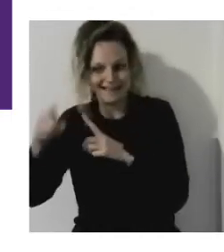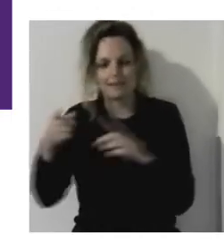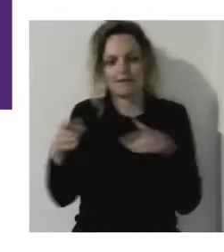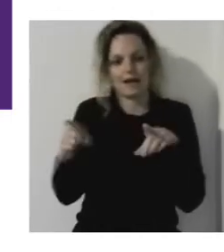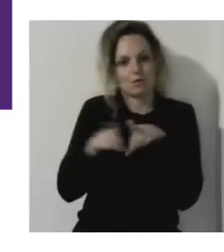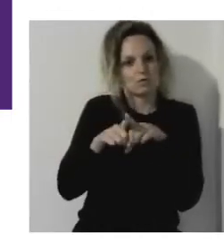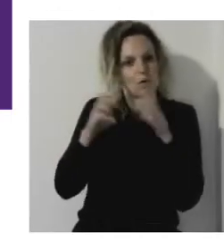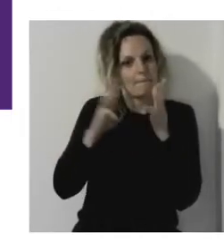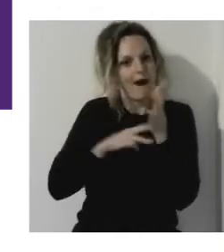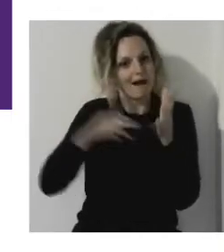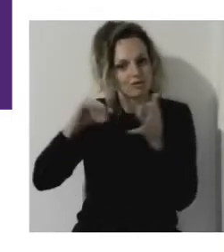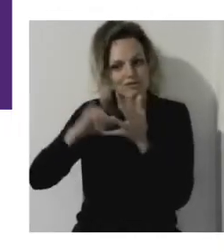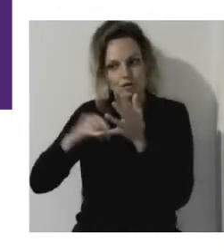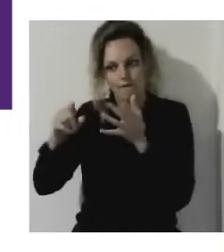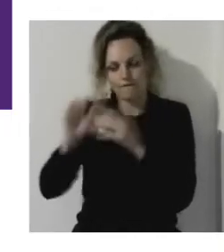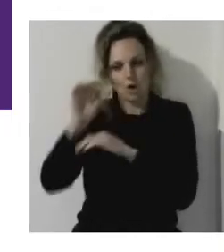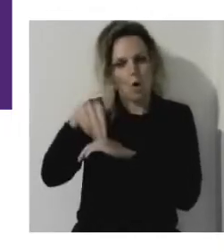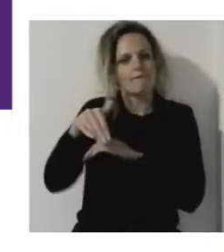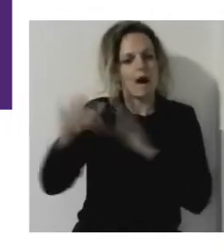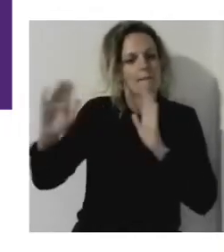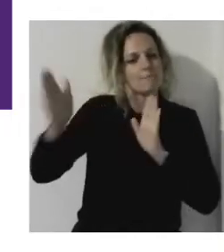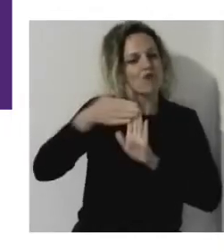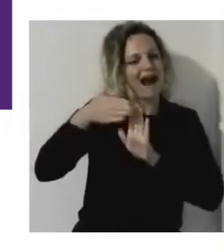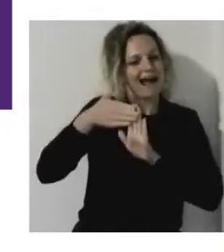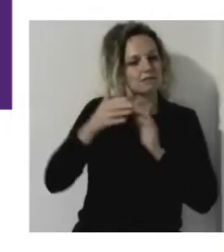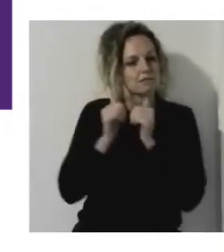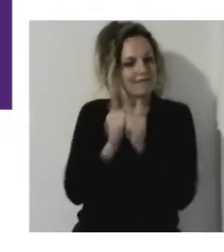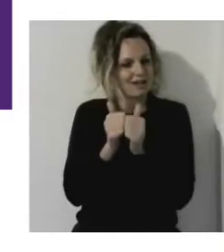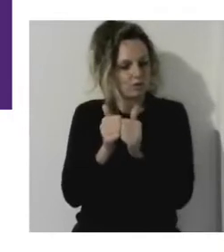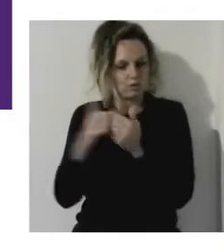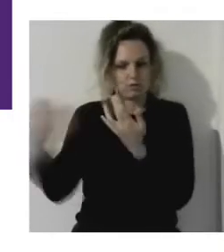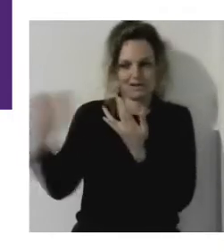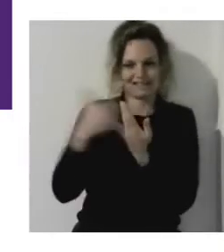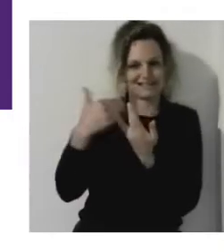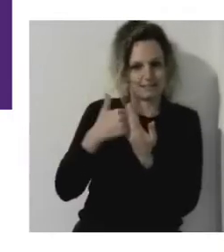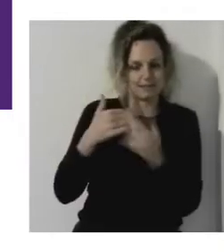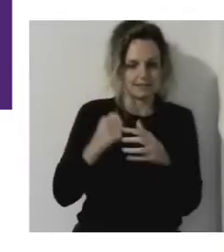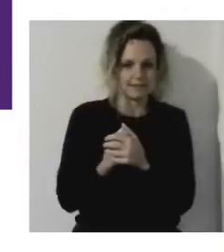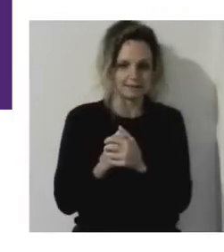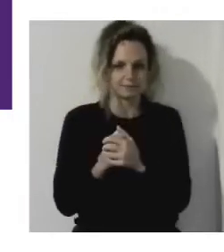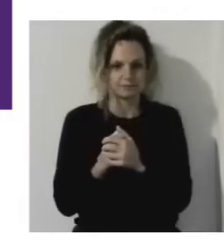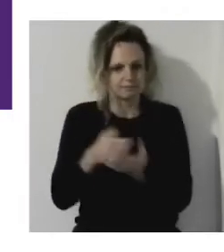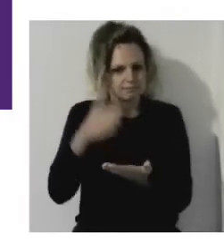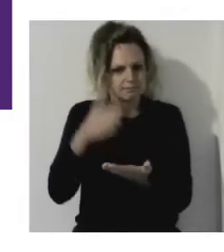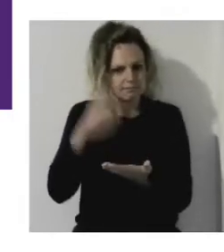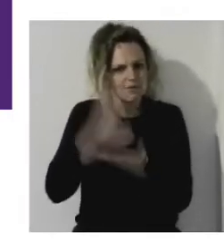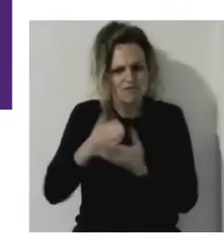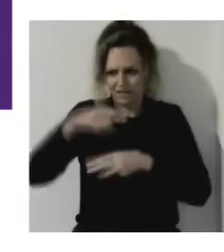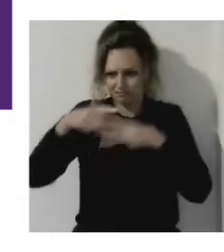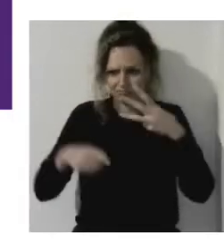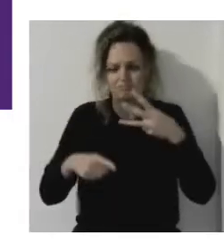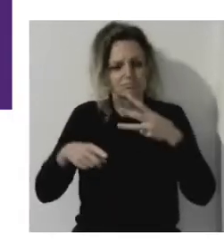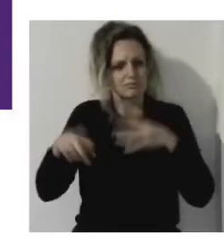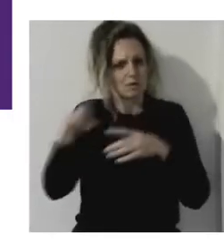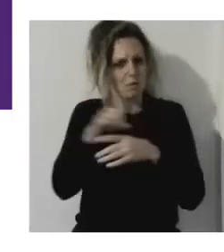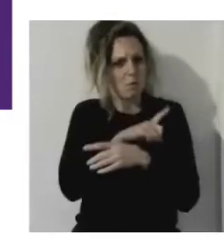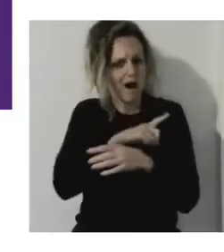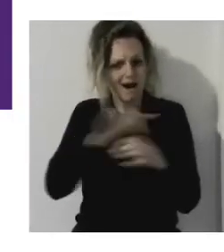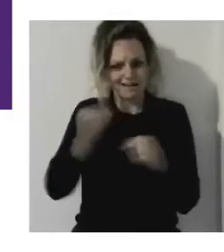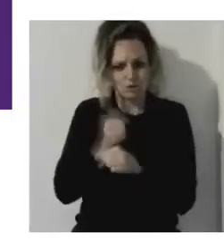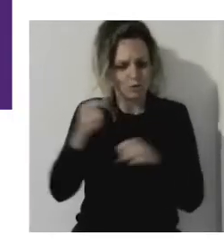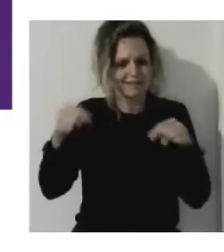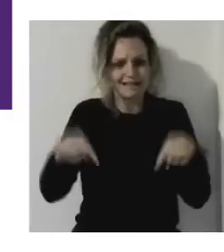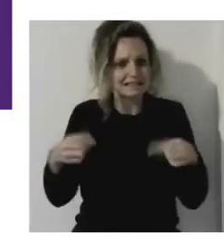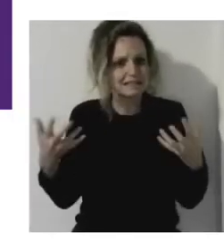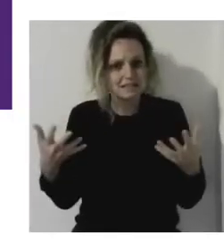of accessibility. And the join in all of this really is the what are we doing, why are we doing it for an accessibility and inclusion event. What are we